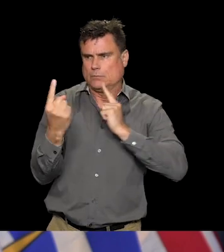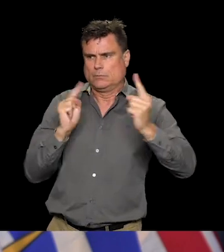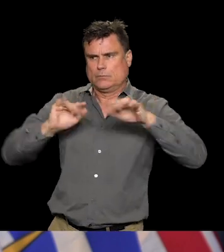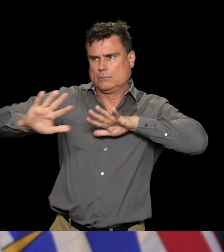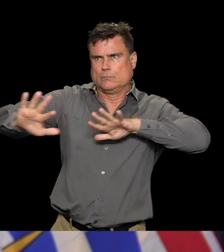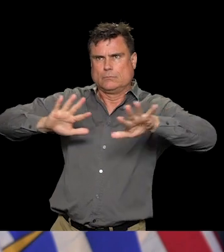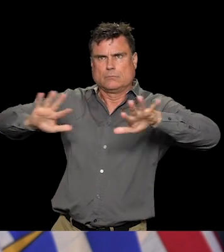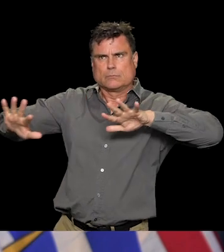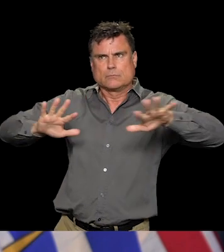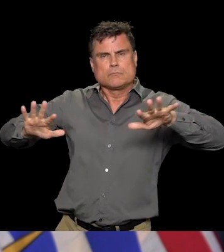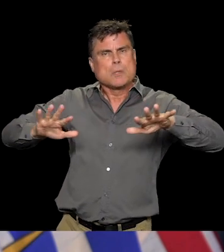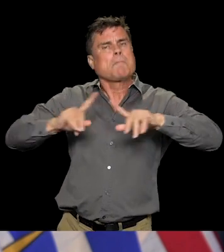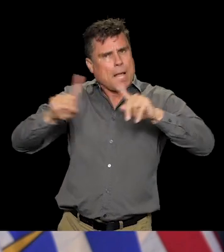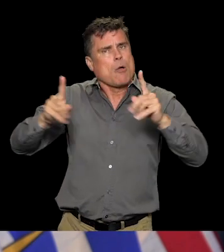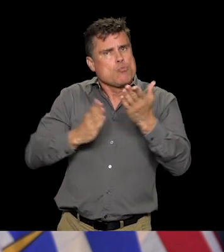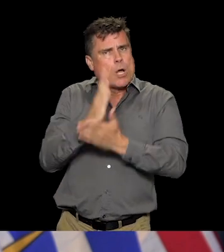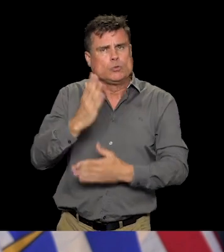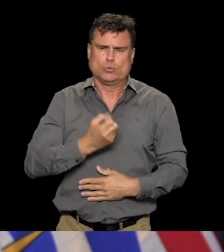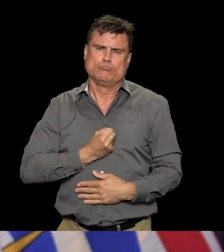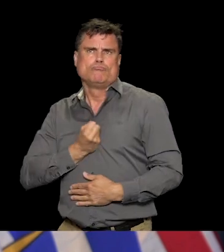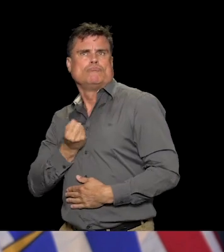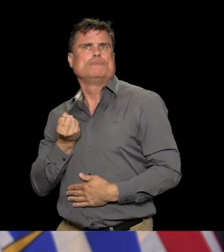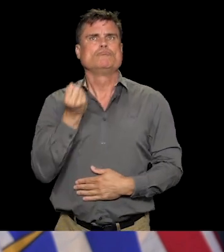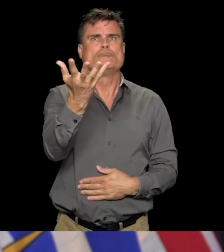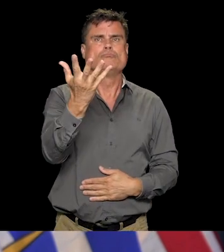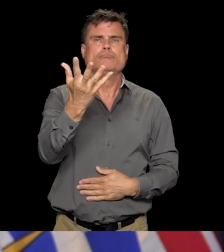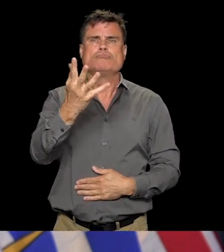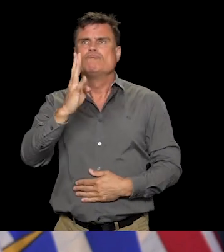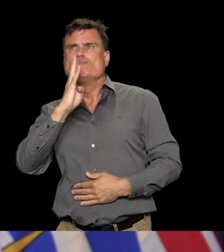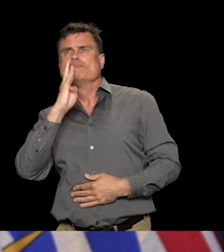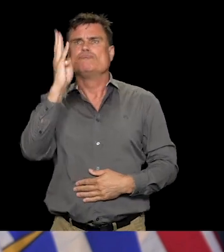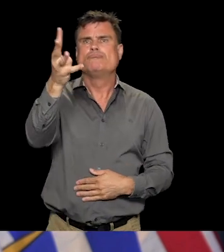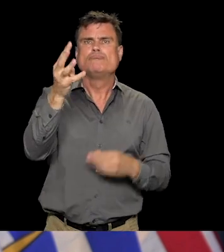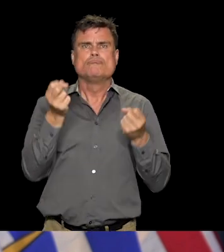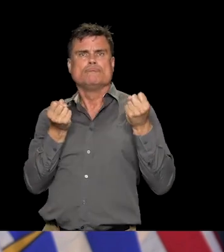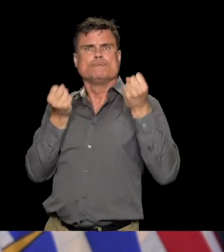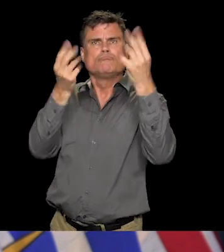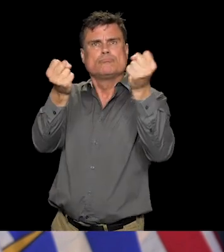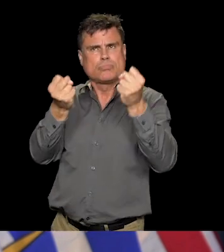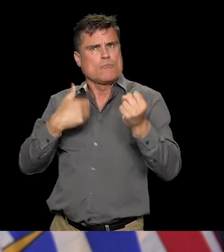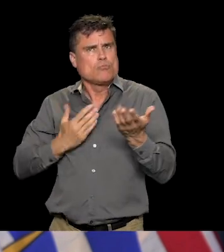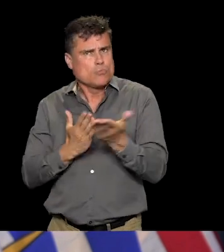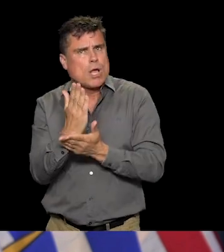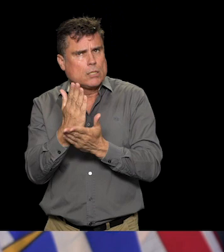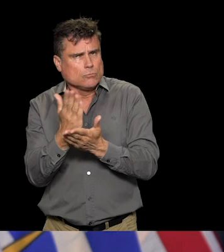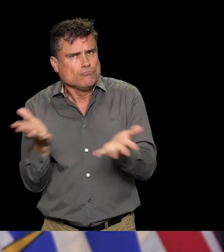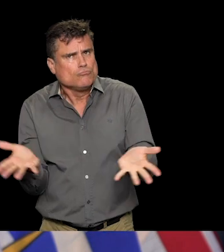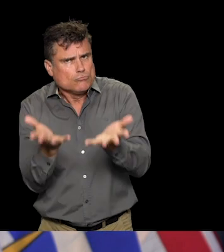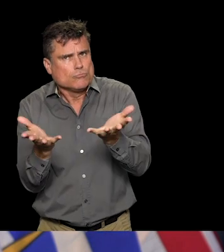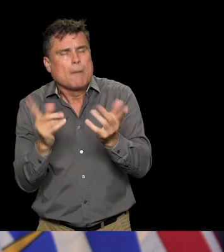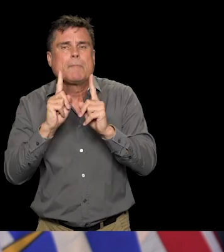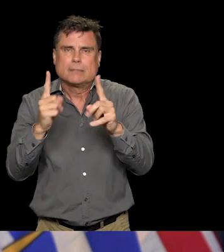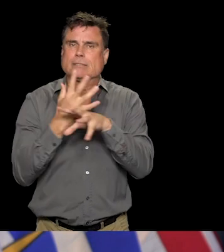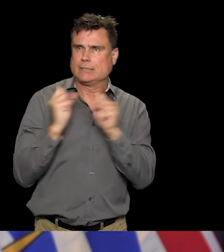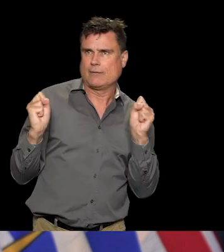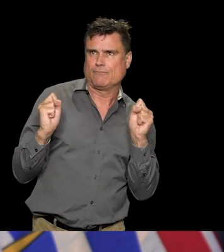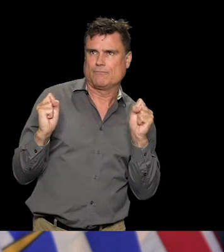by this pandemic, and that includes some of the people for whom we are standing up and having our voices heard.